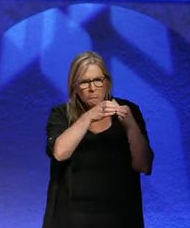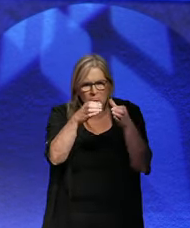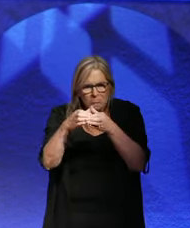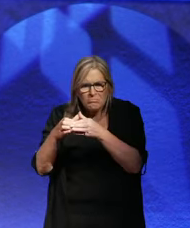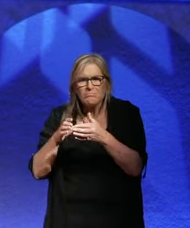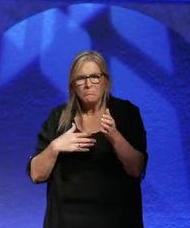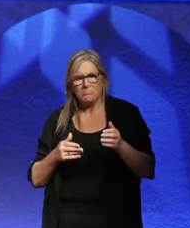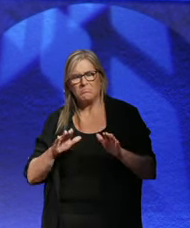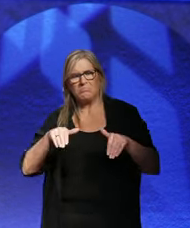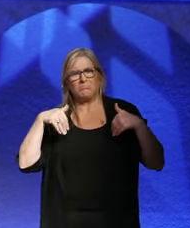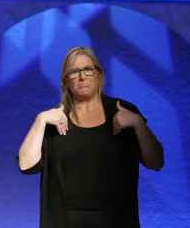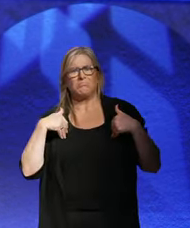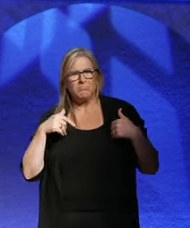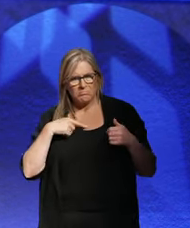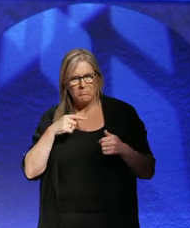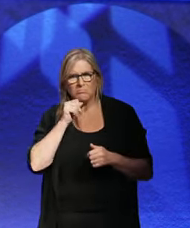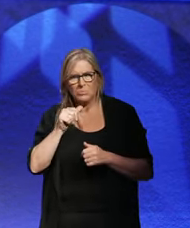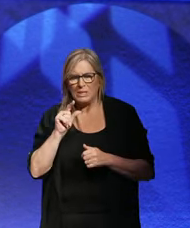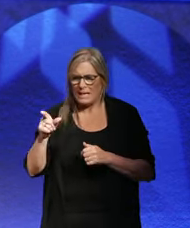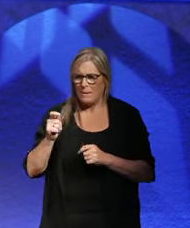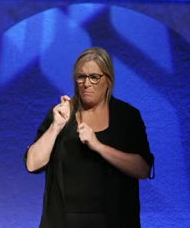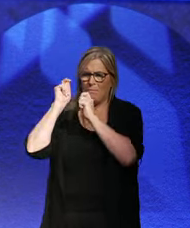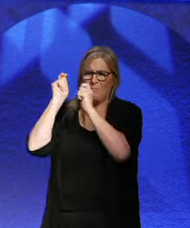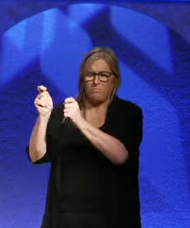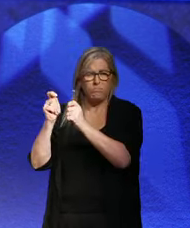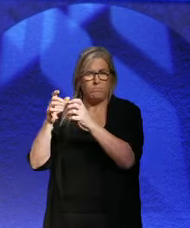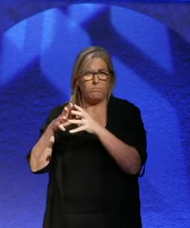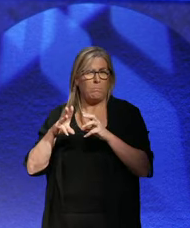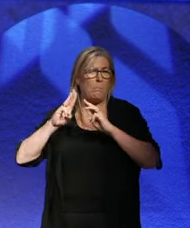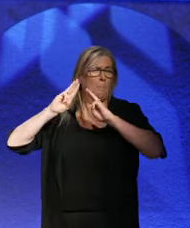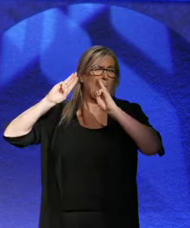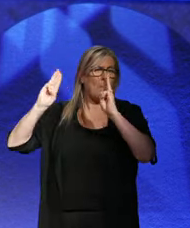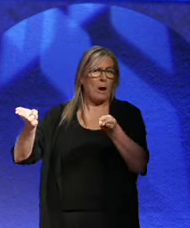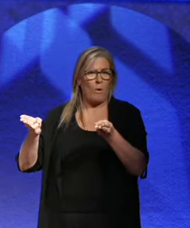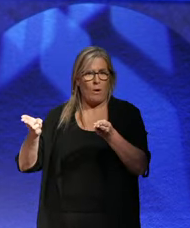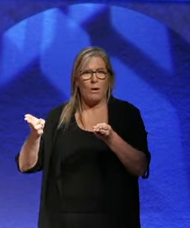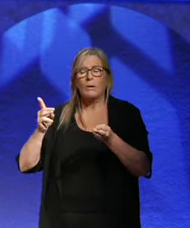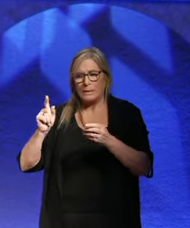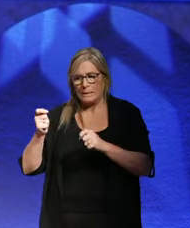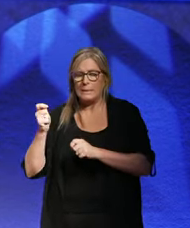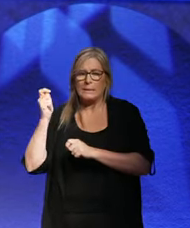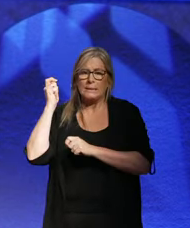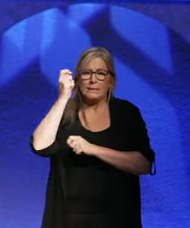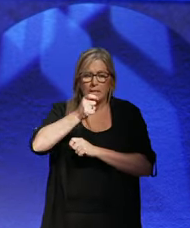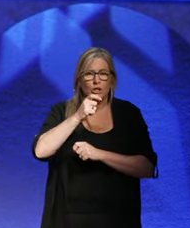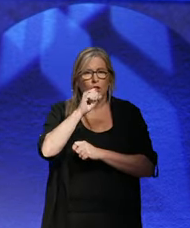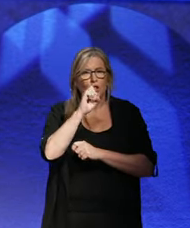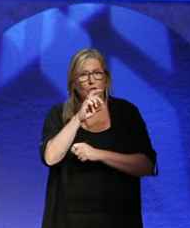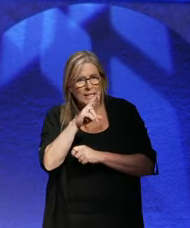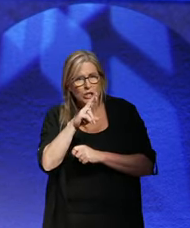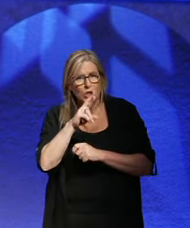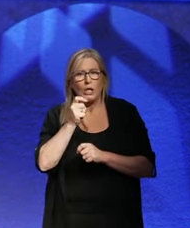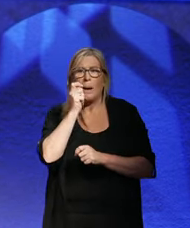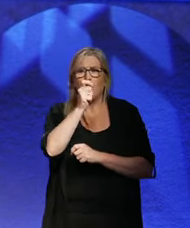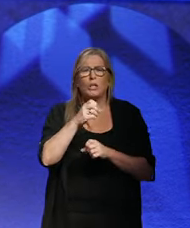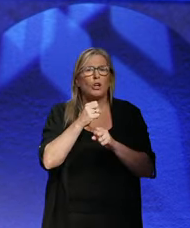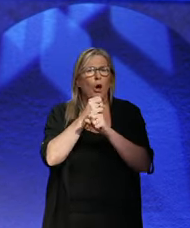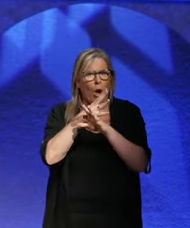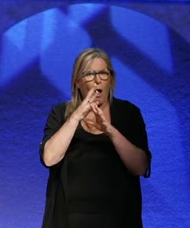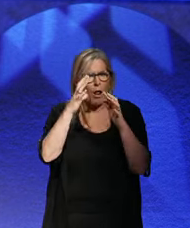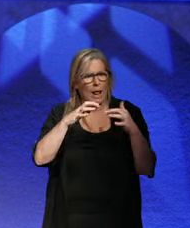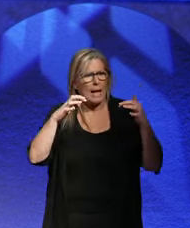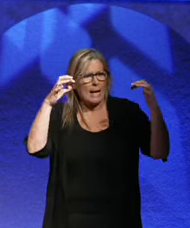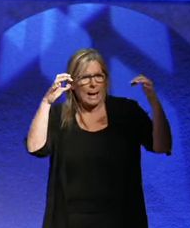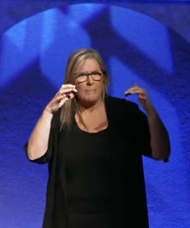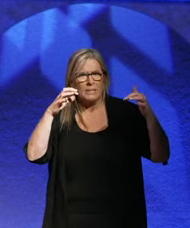afforded the President unlimited power. The President appointed the Chancellor and approved all Cabinet posts. He was